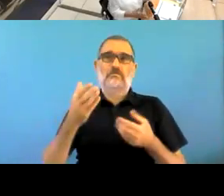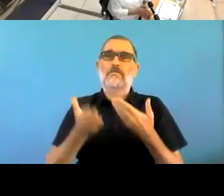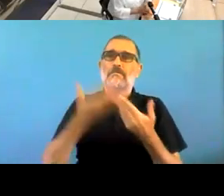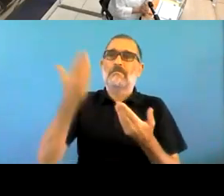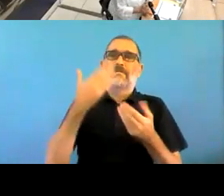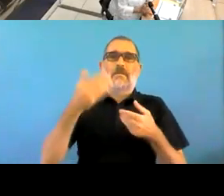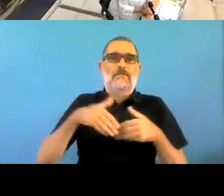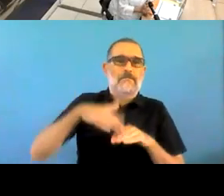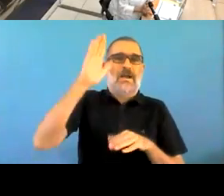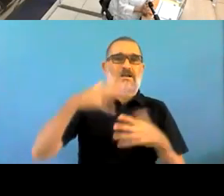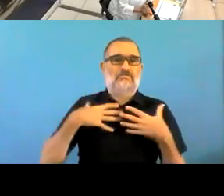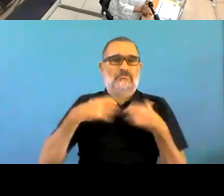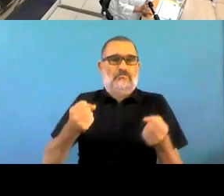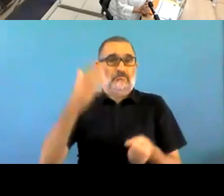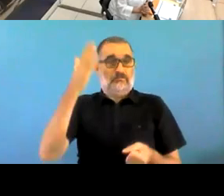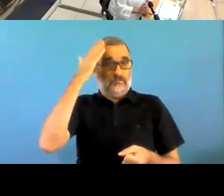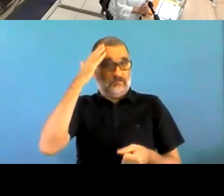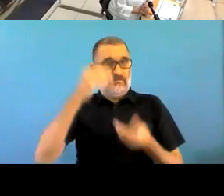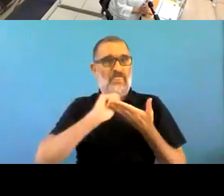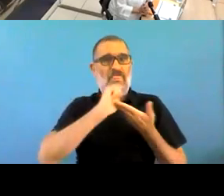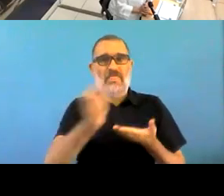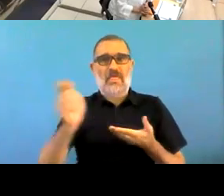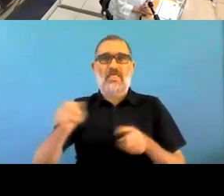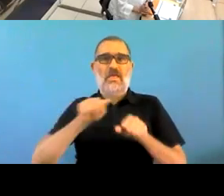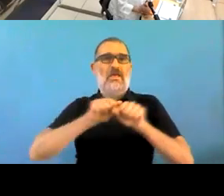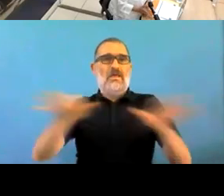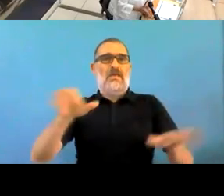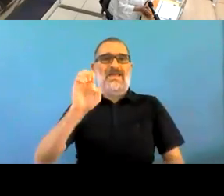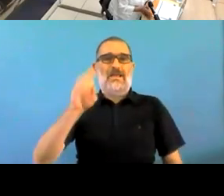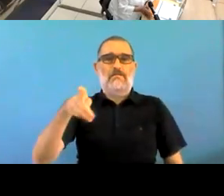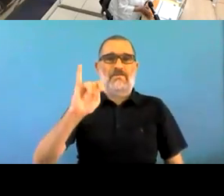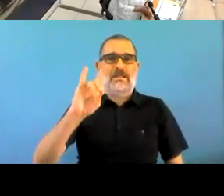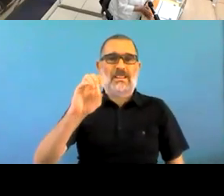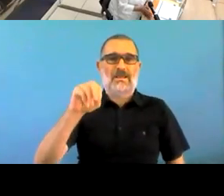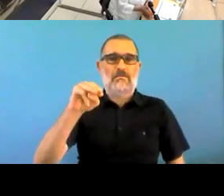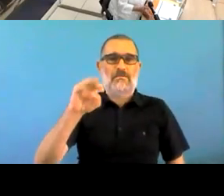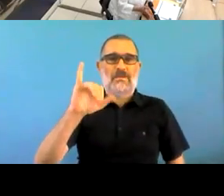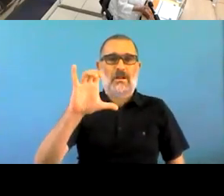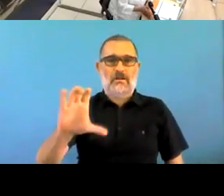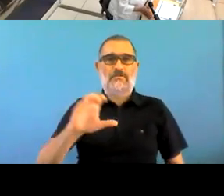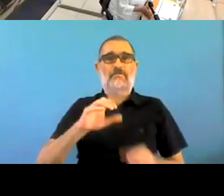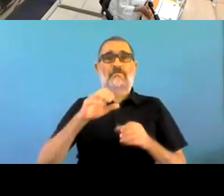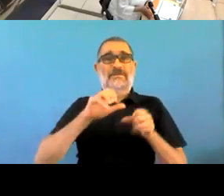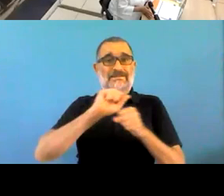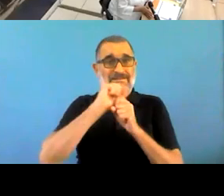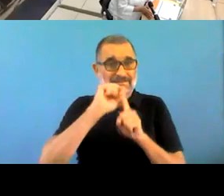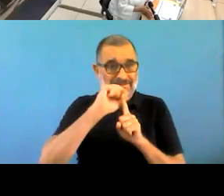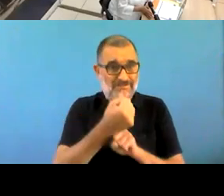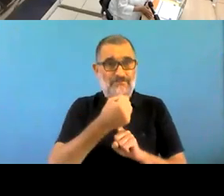and this geared toward a gradual return to normalcy so where are we headed now